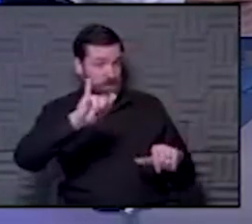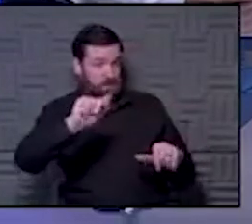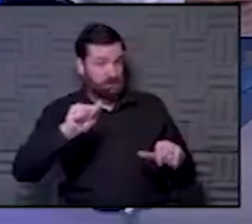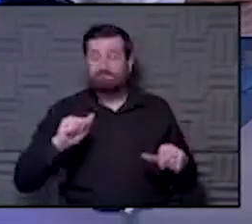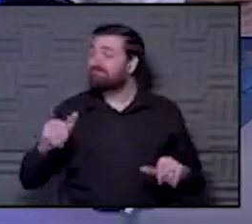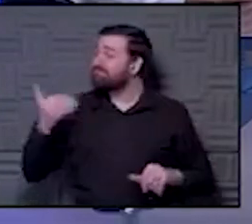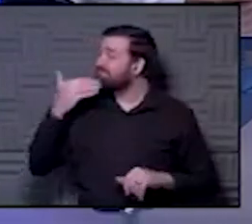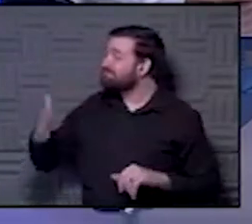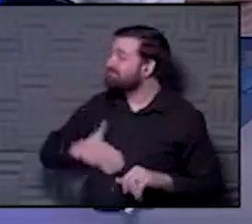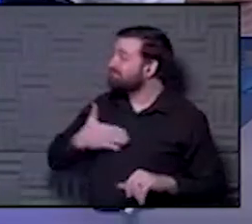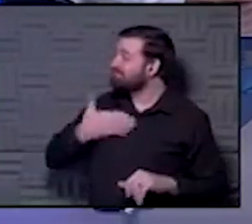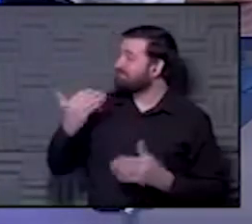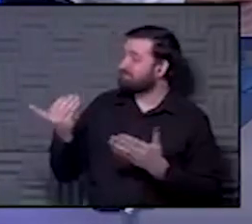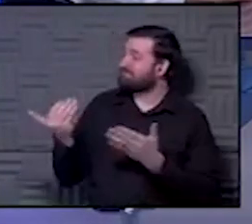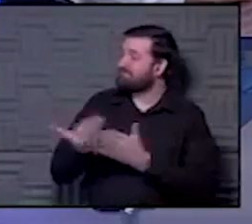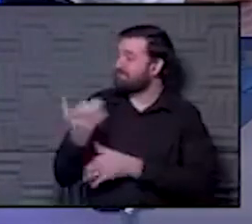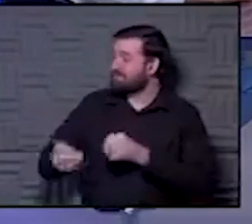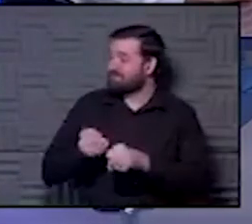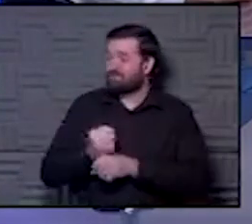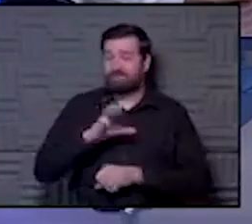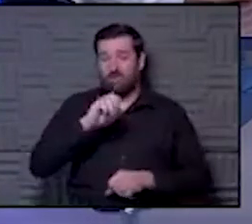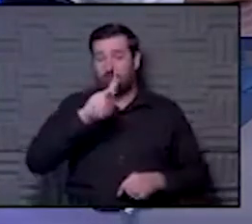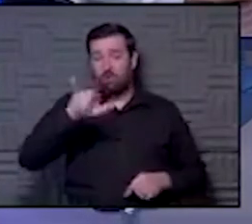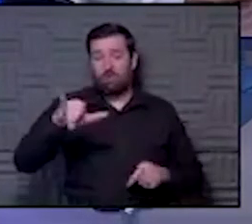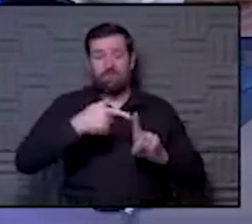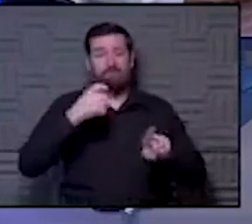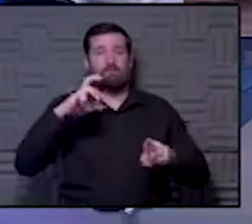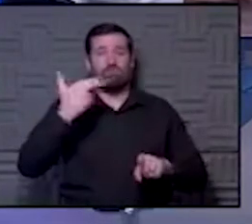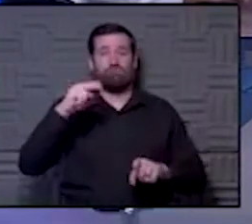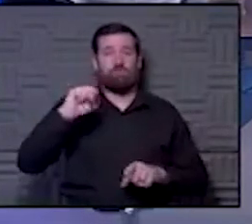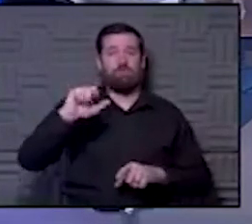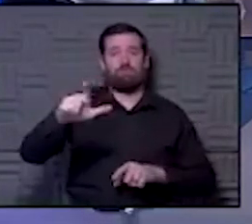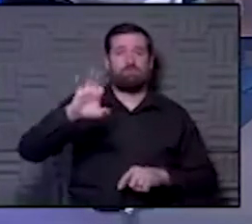Happy New Year. Cody Holyoke from Channel 9. Hi, Cody. How are you guys?